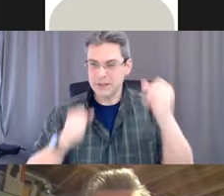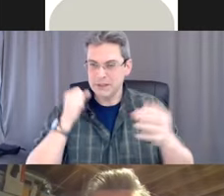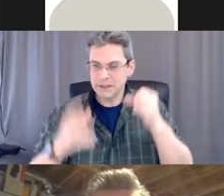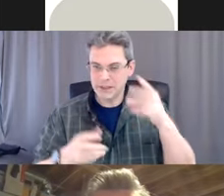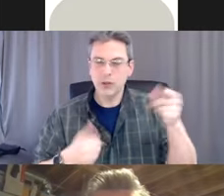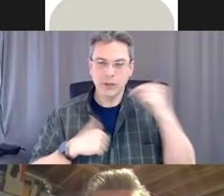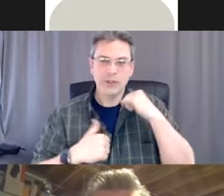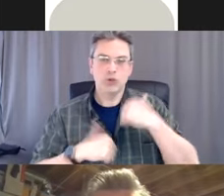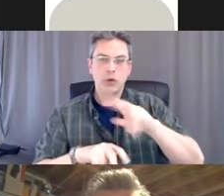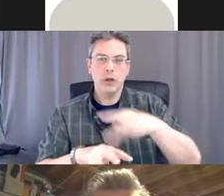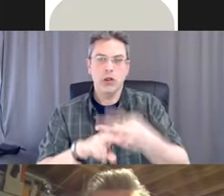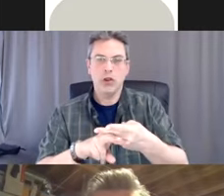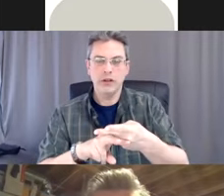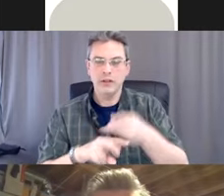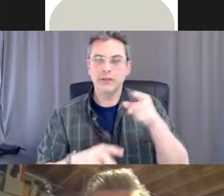Um,